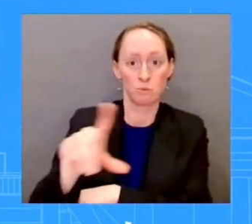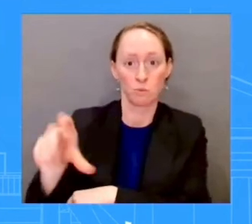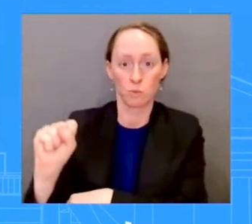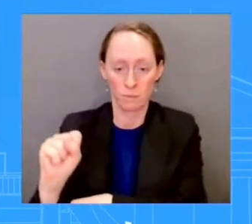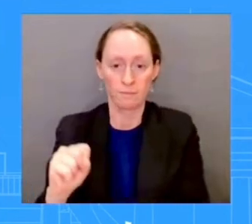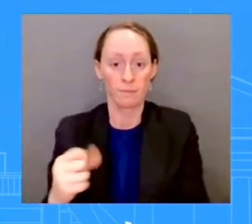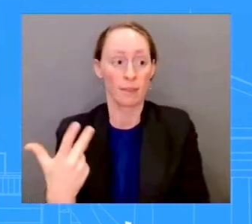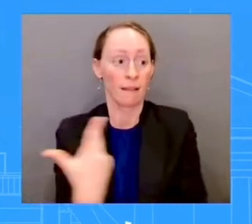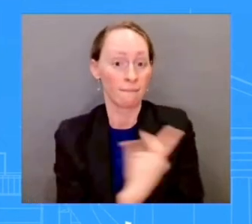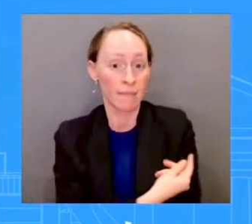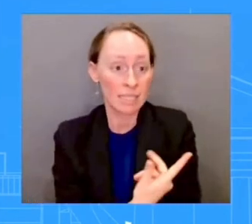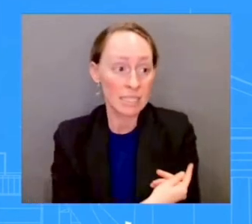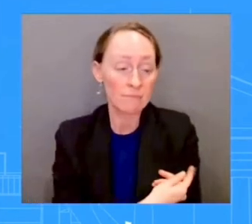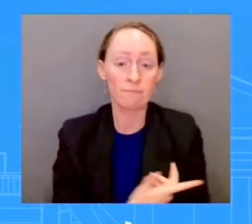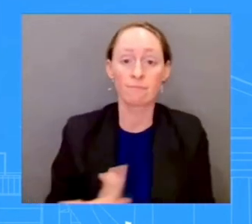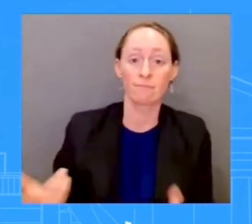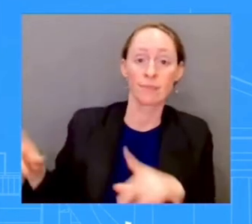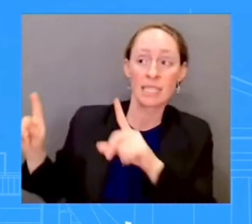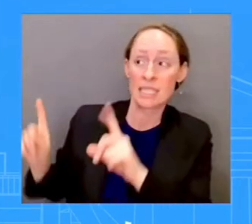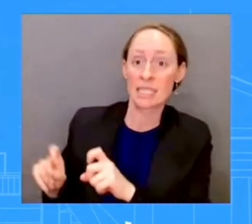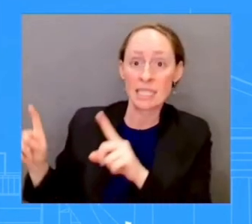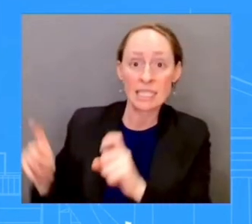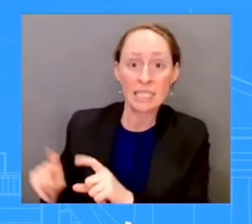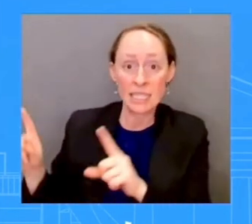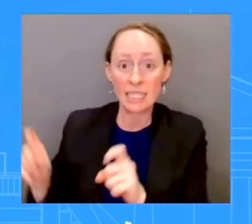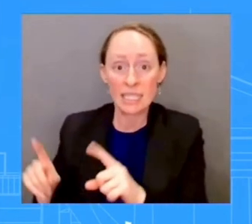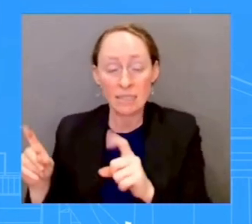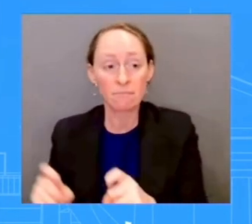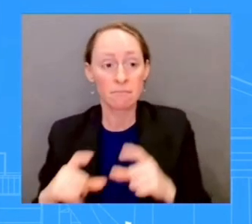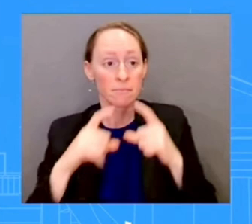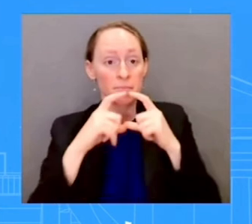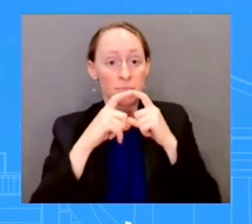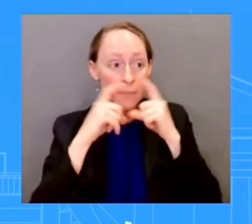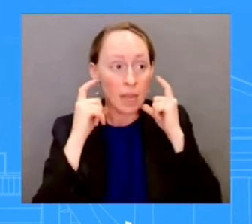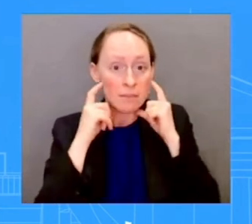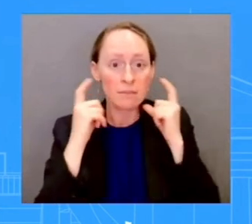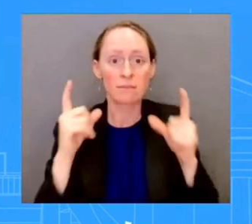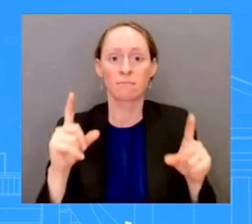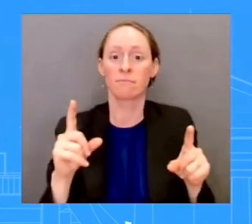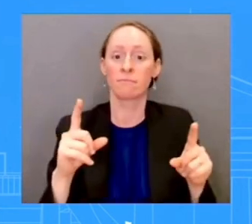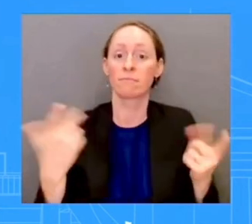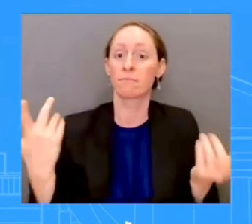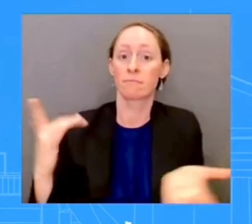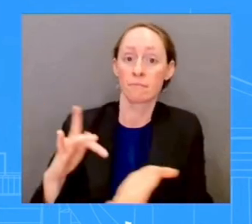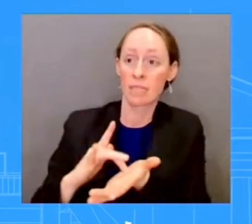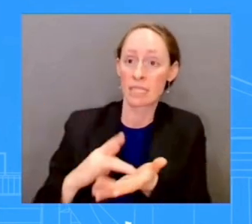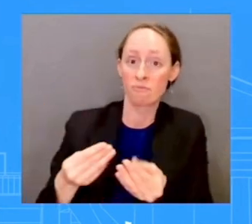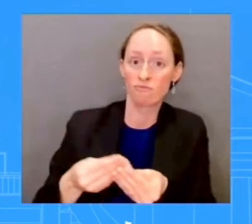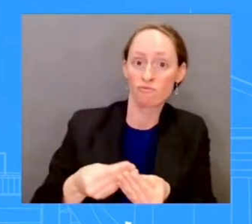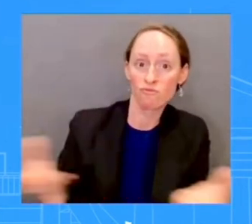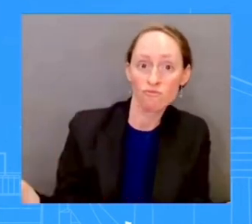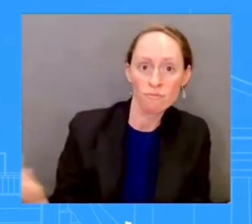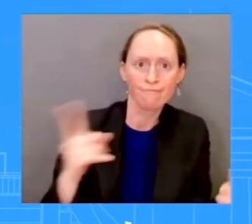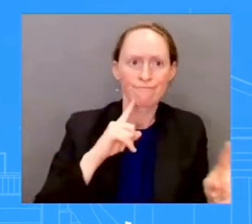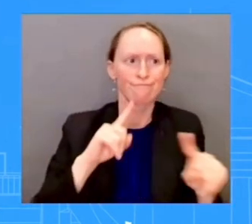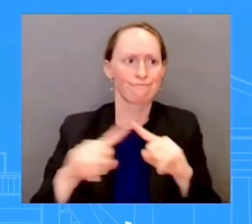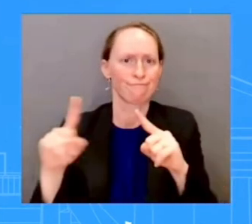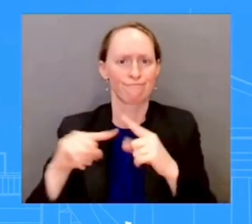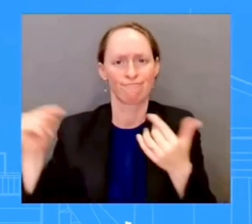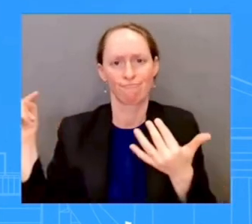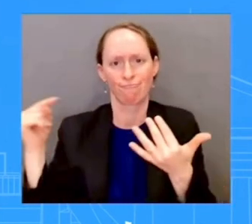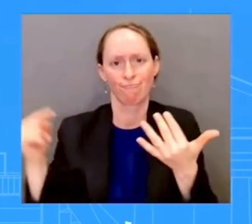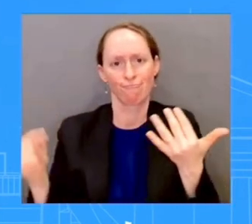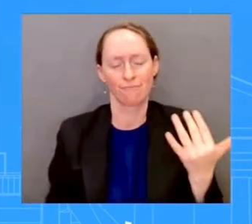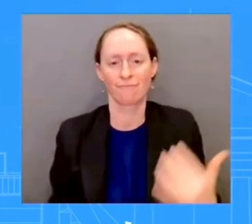whether it's masks. We do have effective treatments, obviously. We do have these tools at our disposal, and I think that's incredibly important.